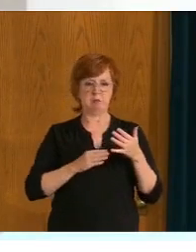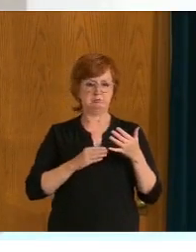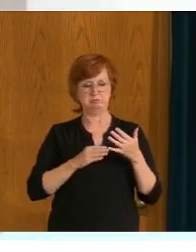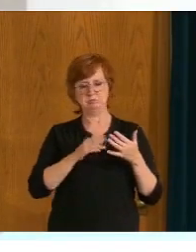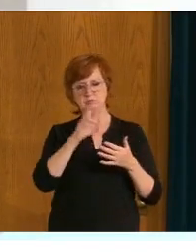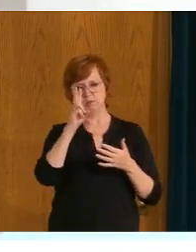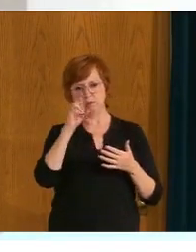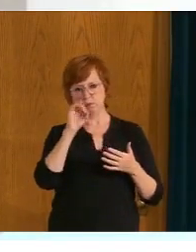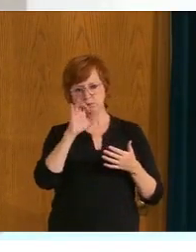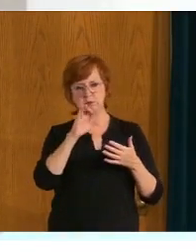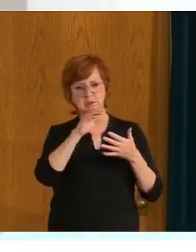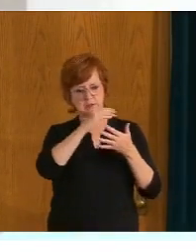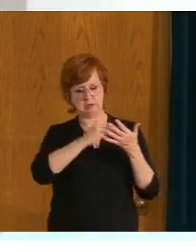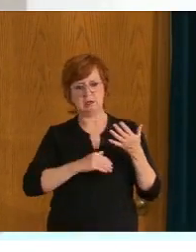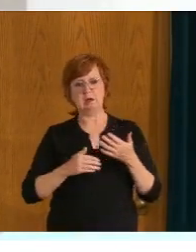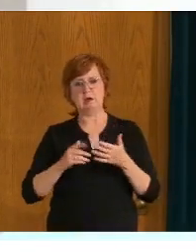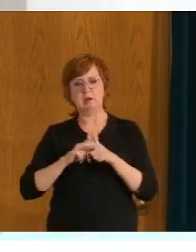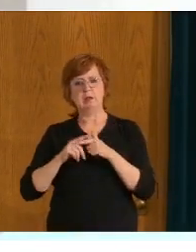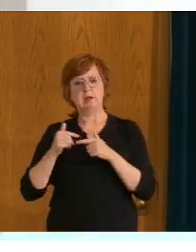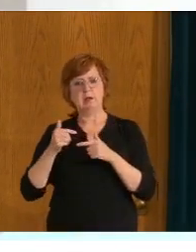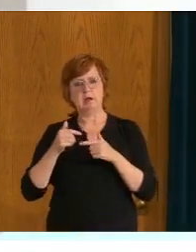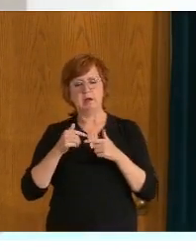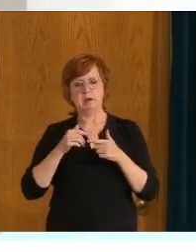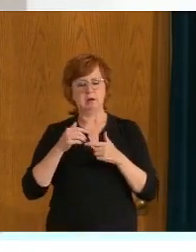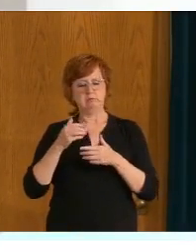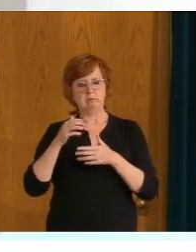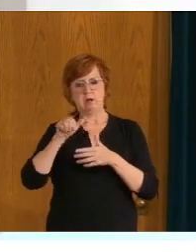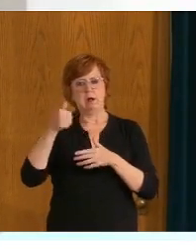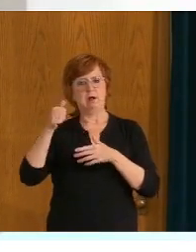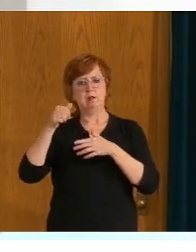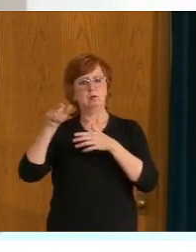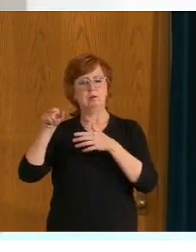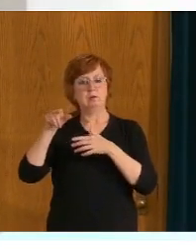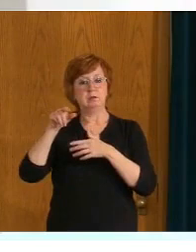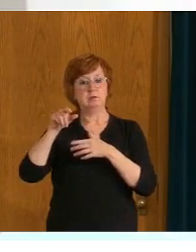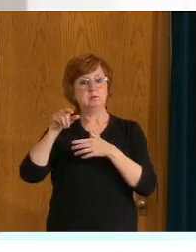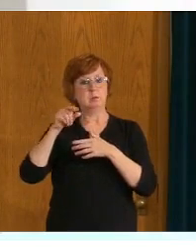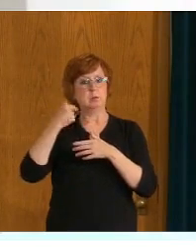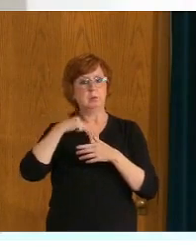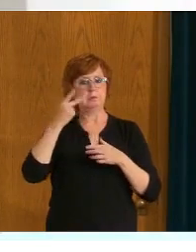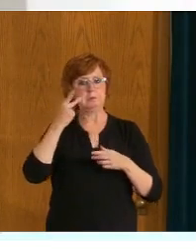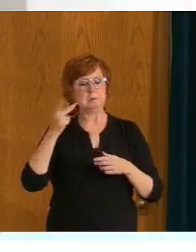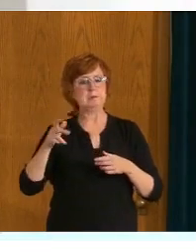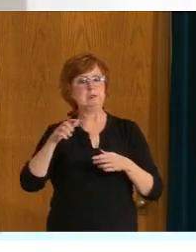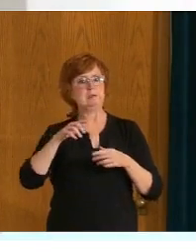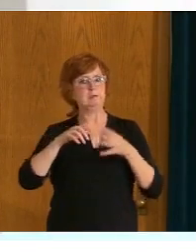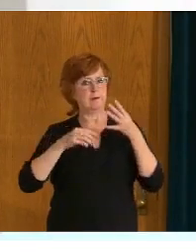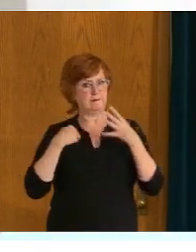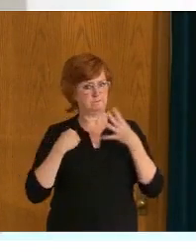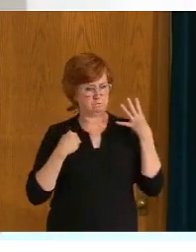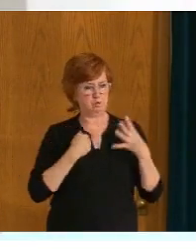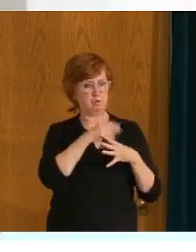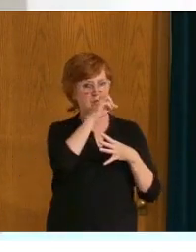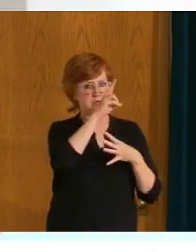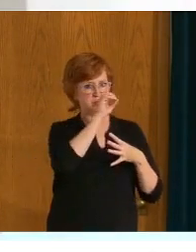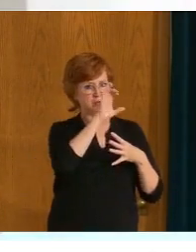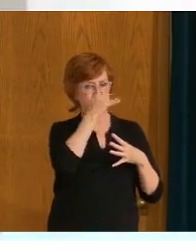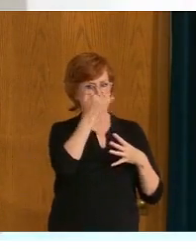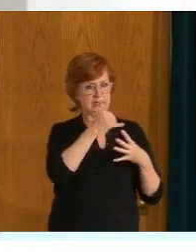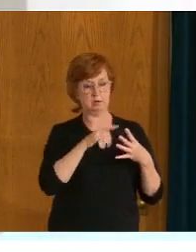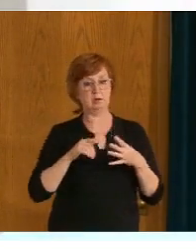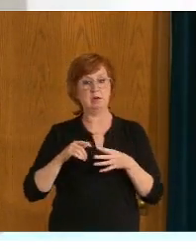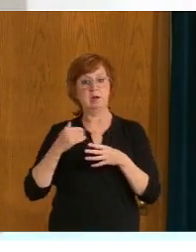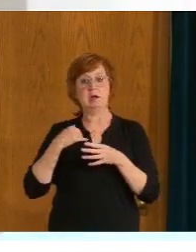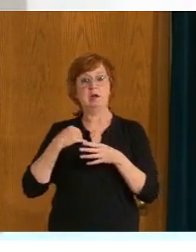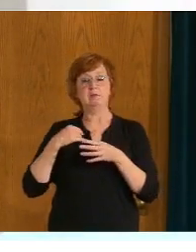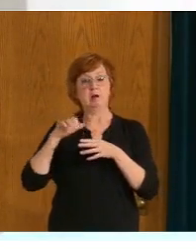And then from those, you know, only a few are considered variants of concern VOCs. And at the moment we have four, um, in, in, in, in North